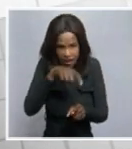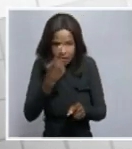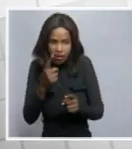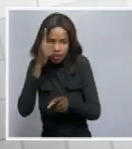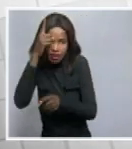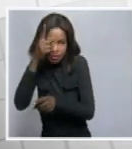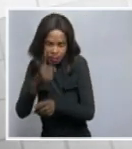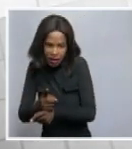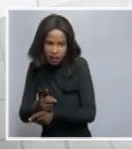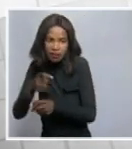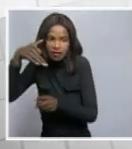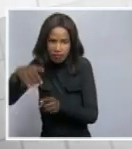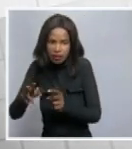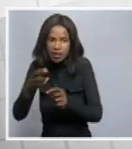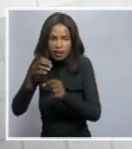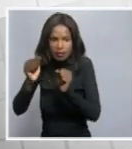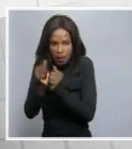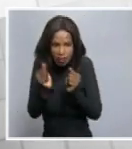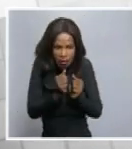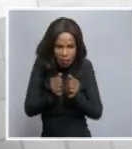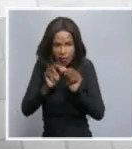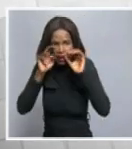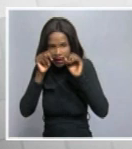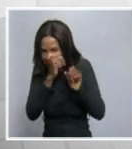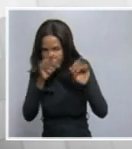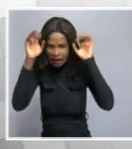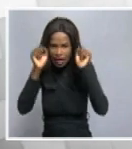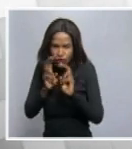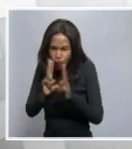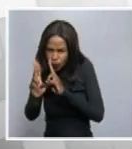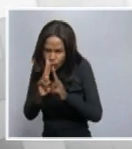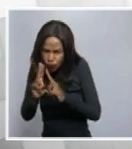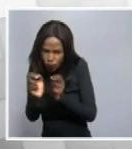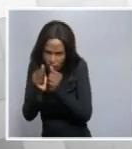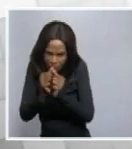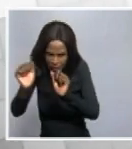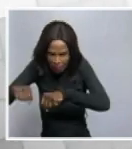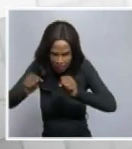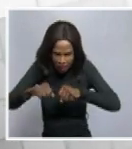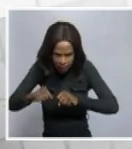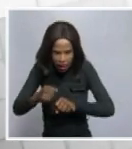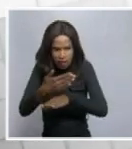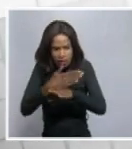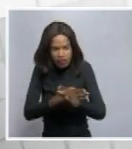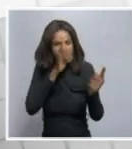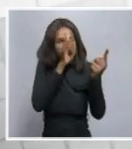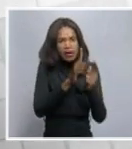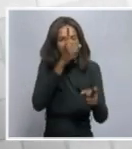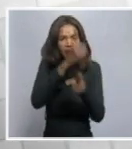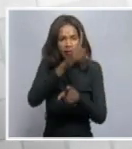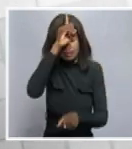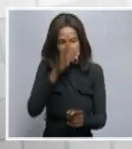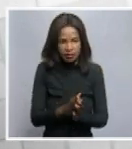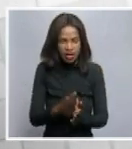misrepresentation of fact. But, because for anyone who has been in the Namibian parliament,